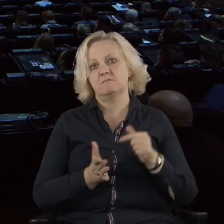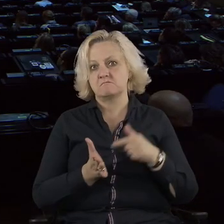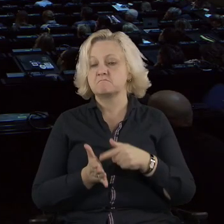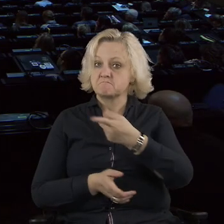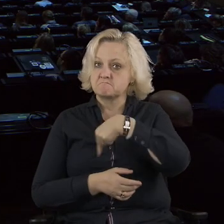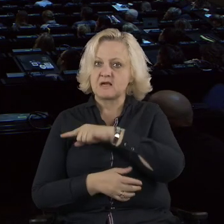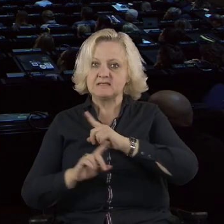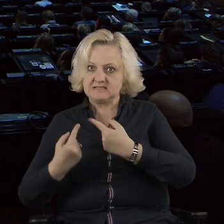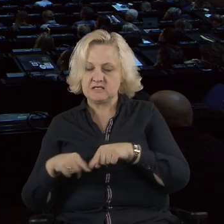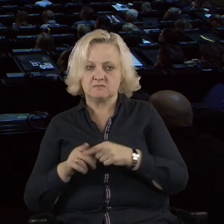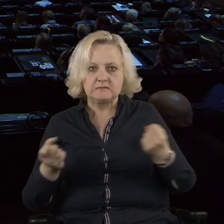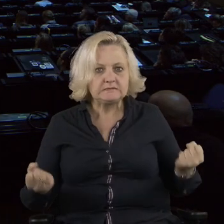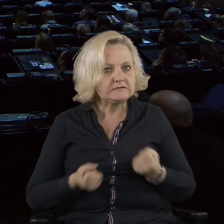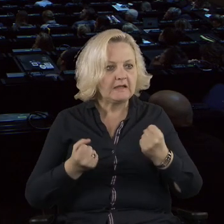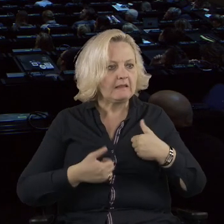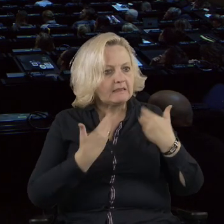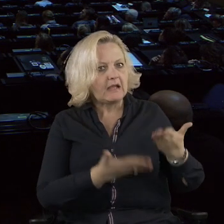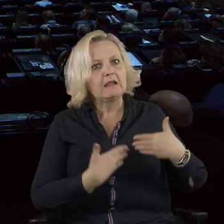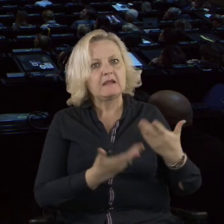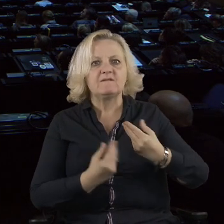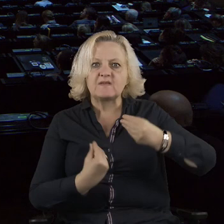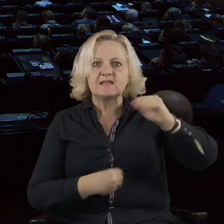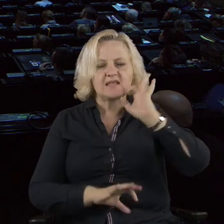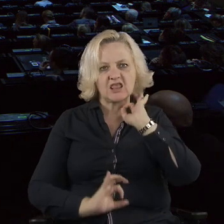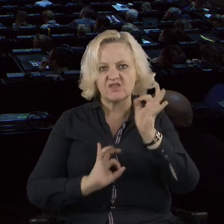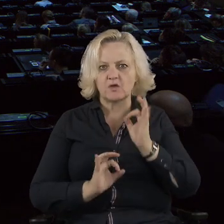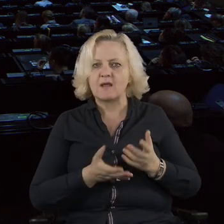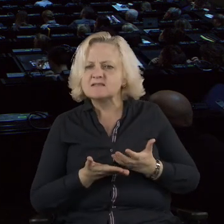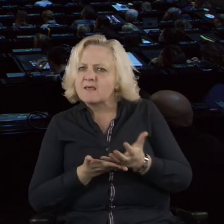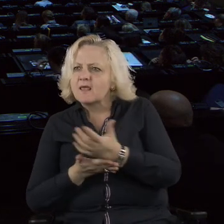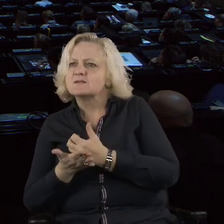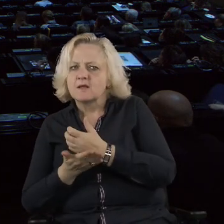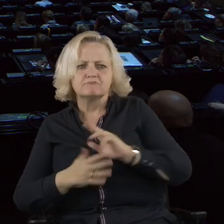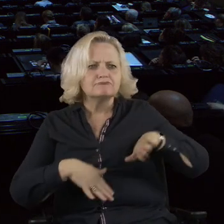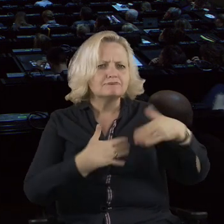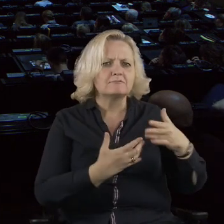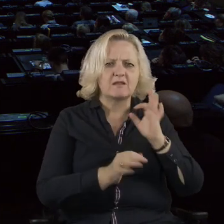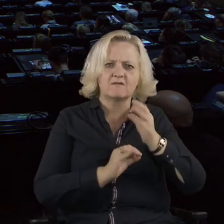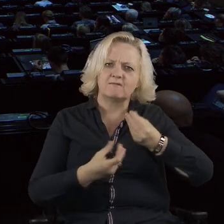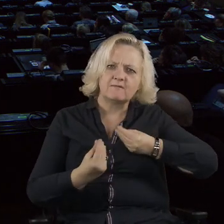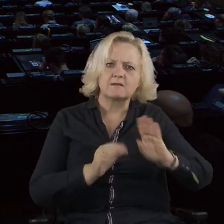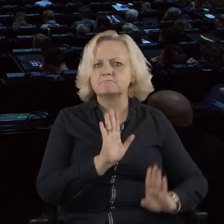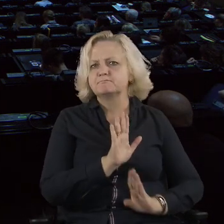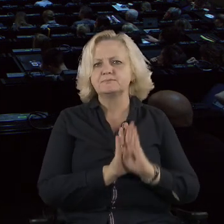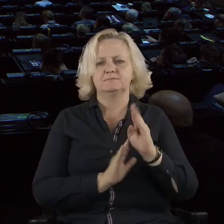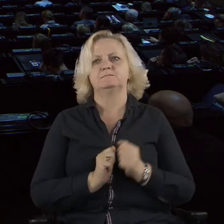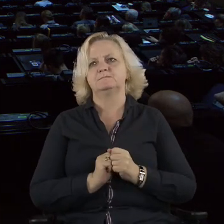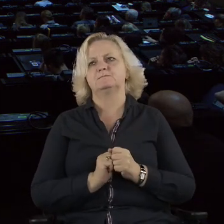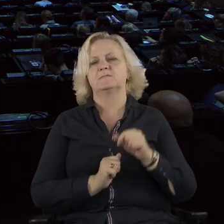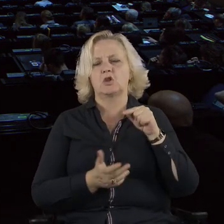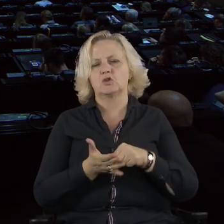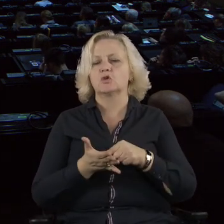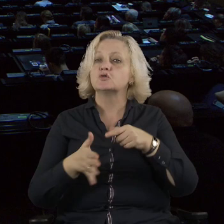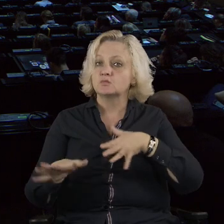data which we were able to gather. In this way, sort of keeping the fire burning. We now can say that newcomers to the